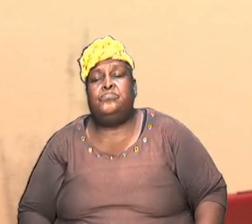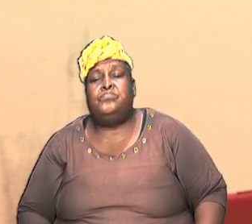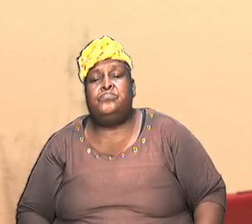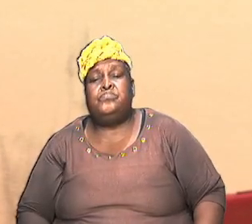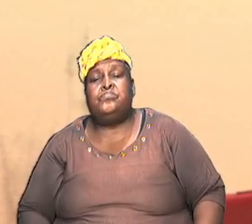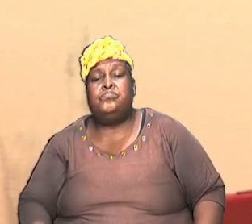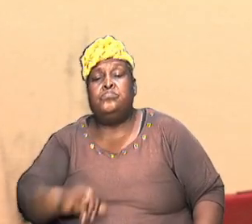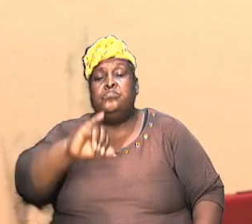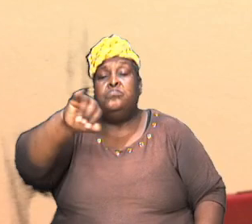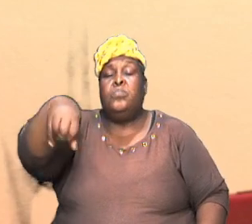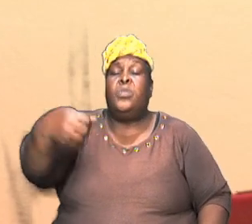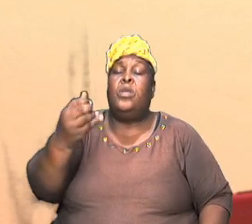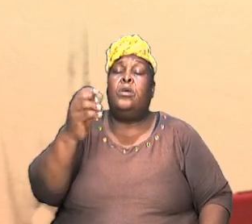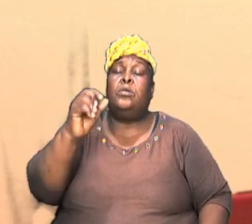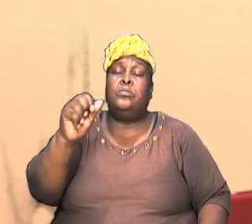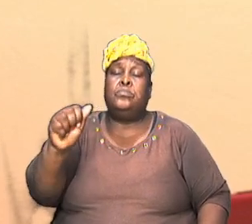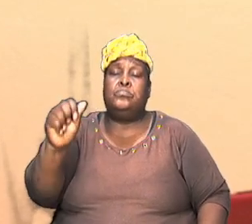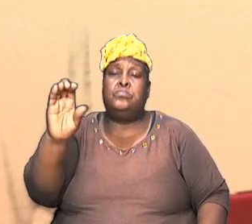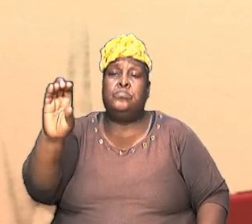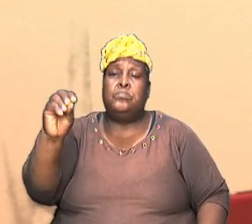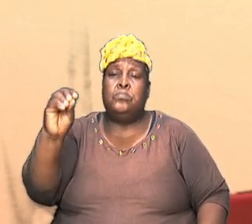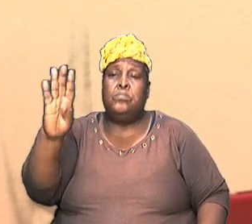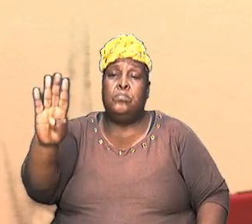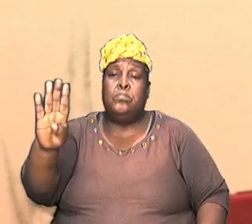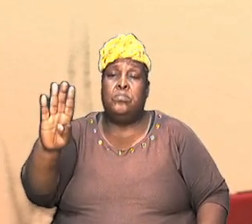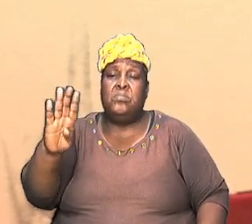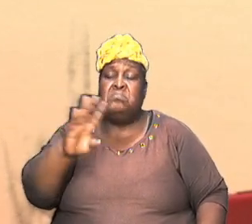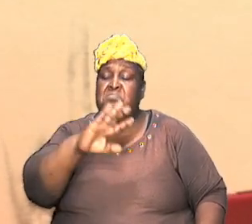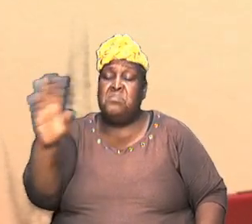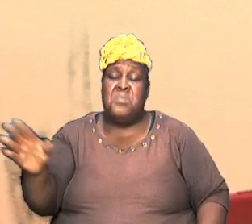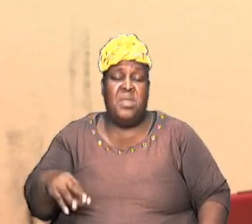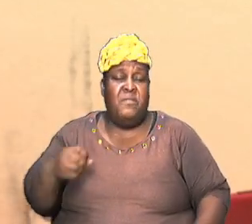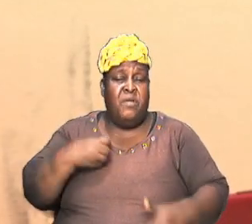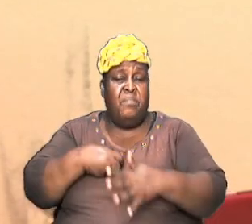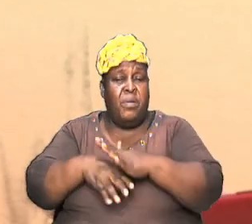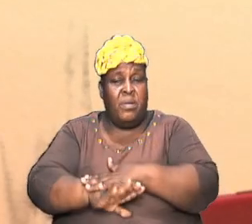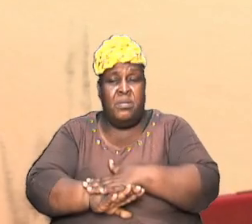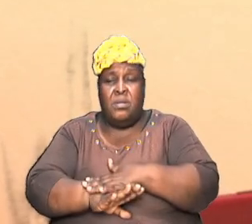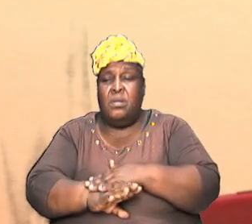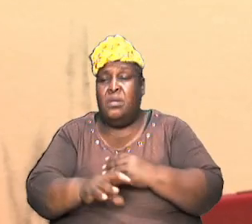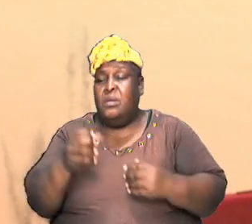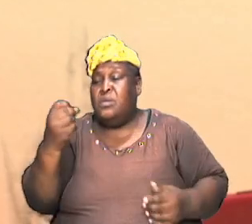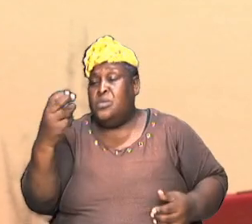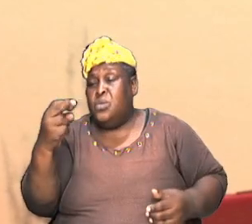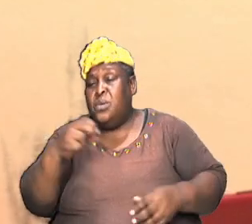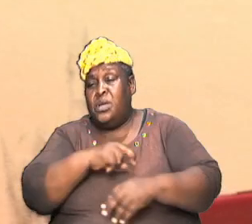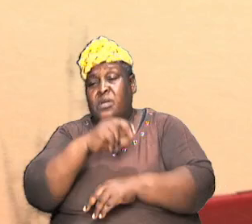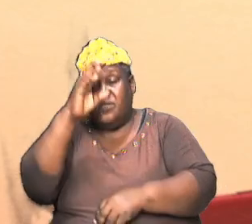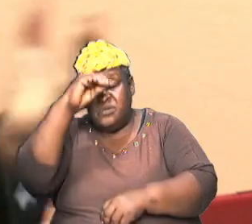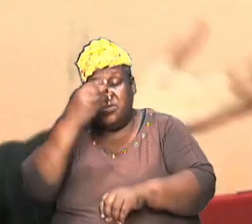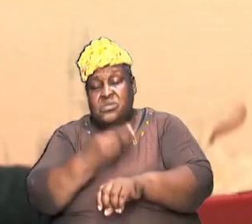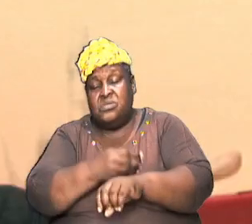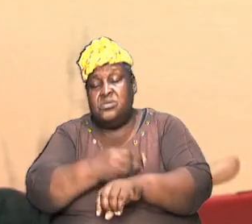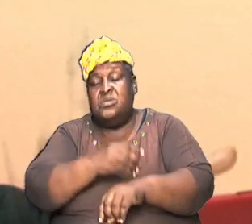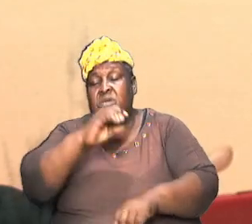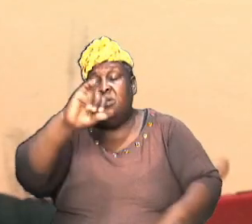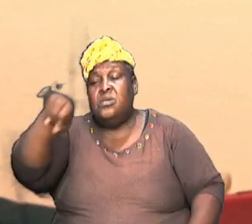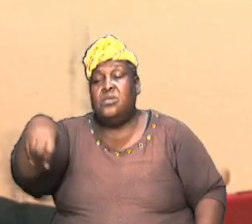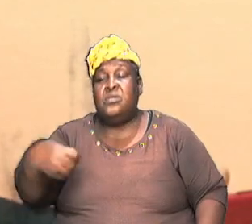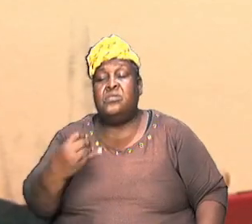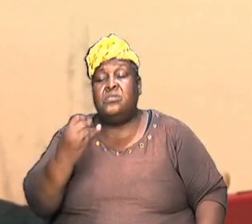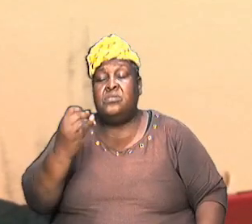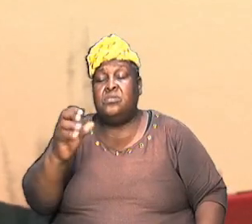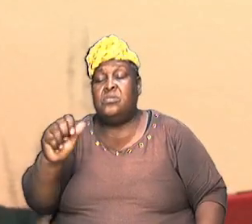Jacob was never yet born and therefore the 12 tribes which are the 12 sons of Jacob was non